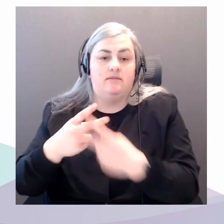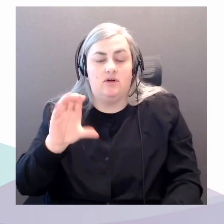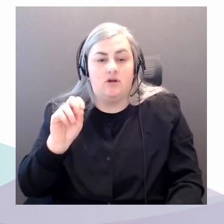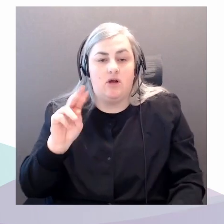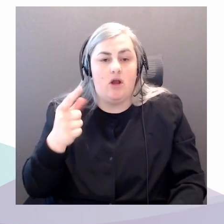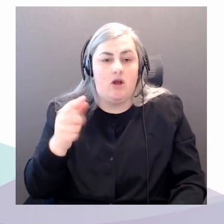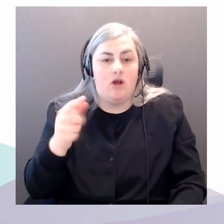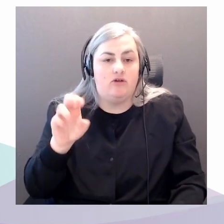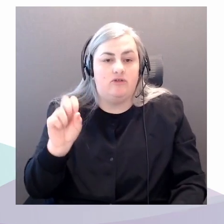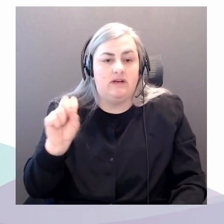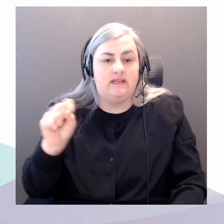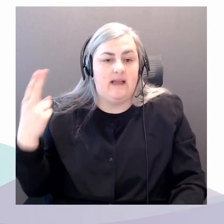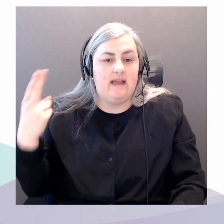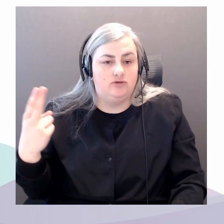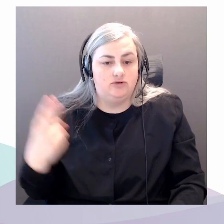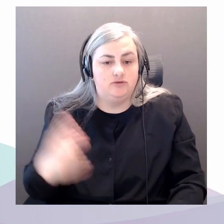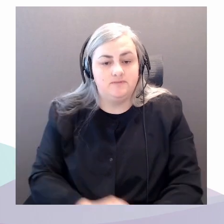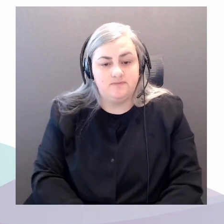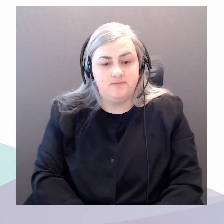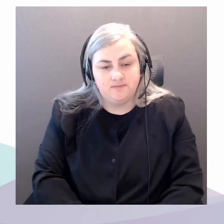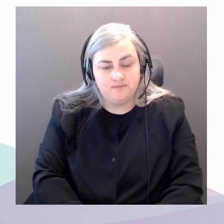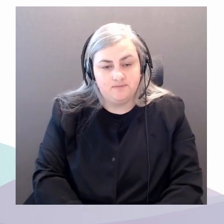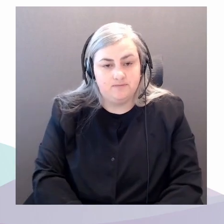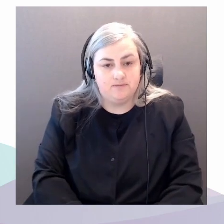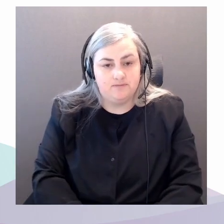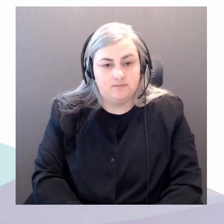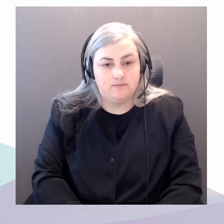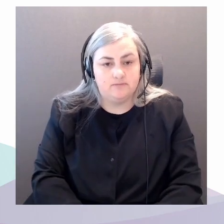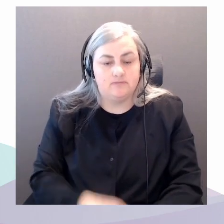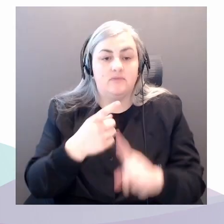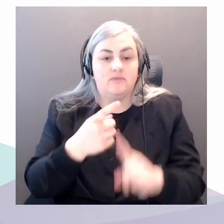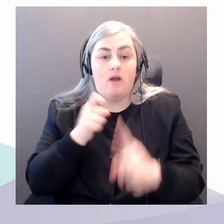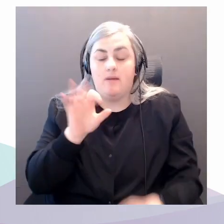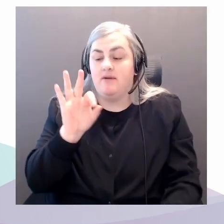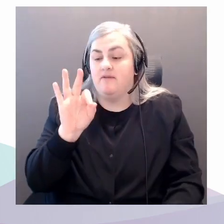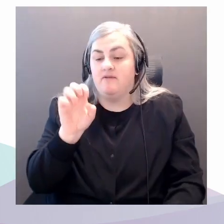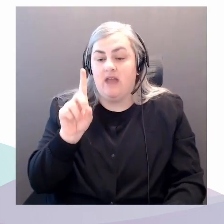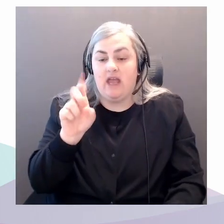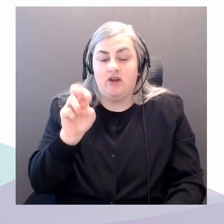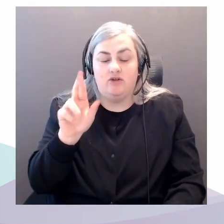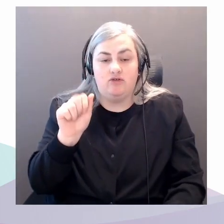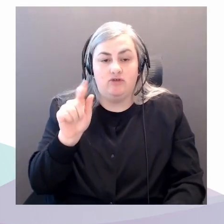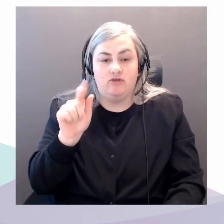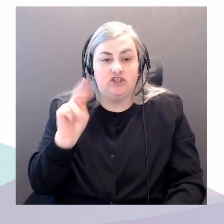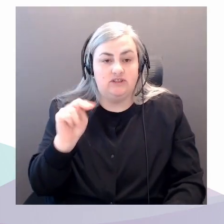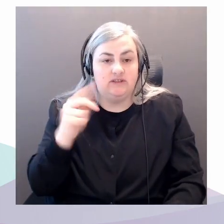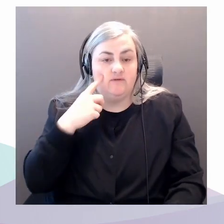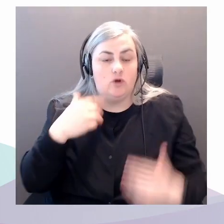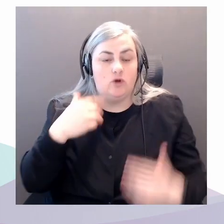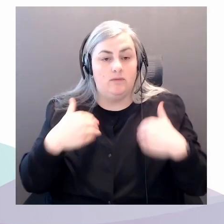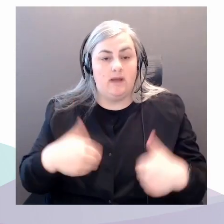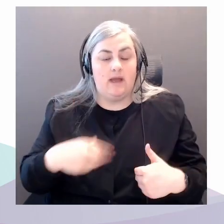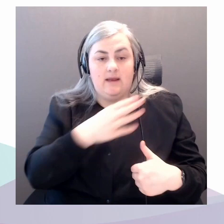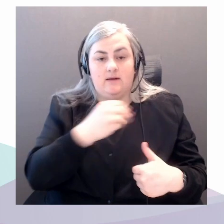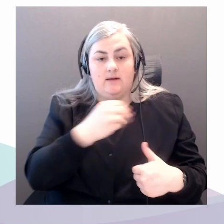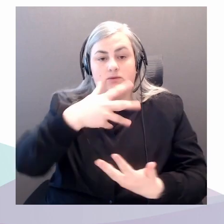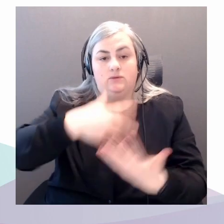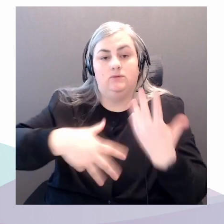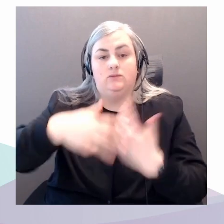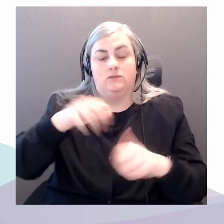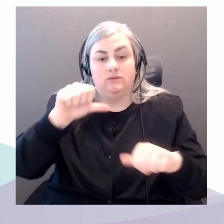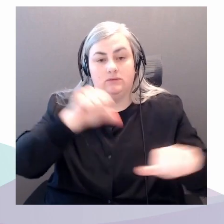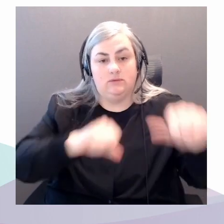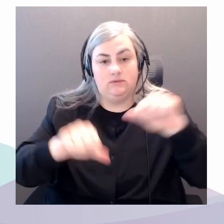On behalf of the Federation for the Humanities and Social Sciences, I would like to thank the sponsors for the Big